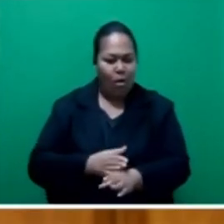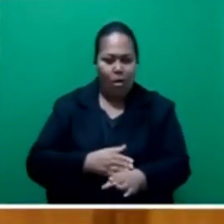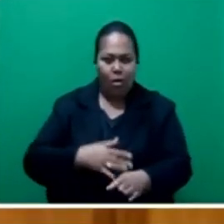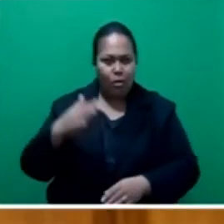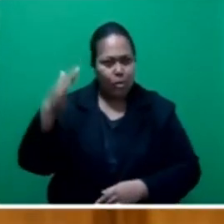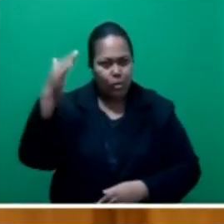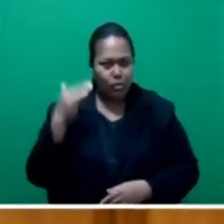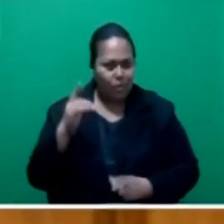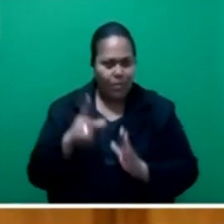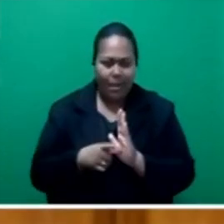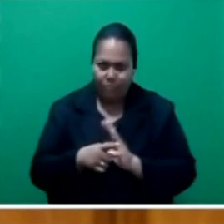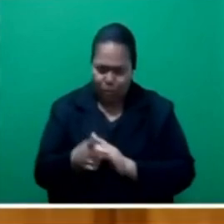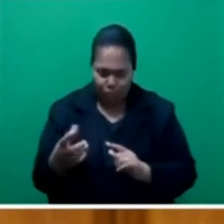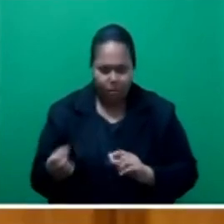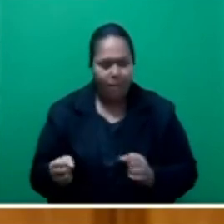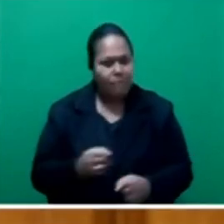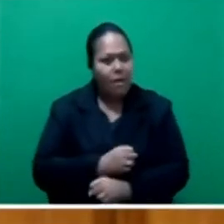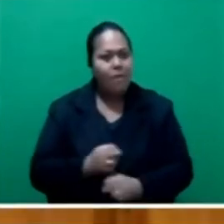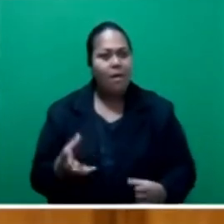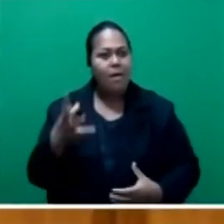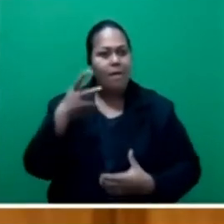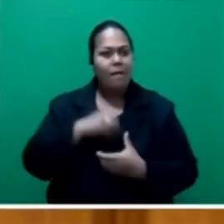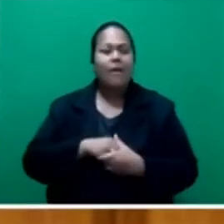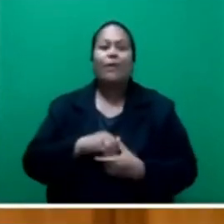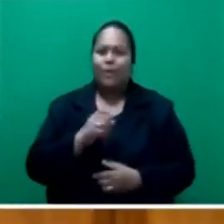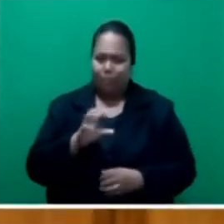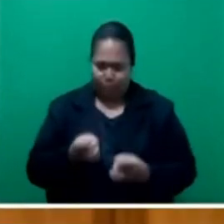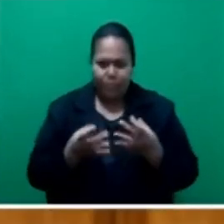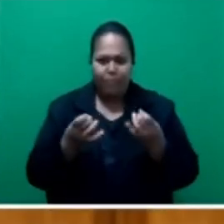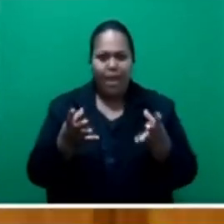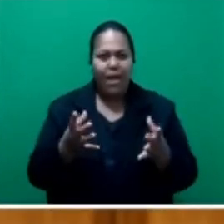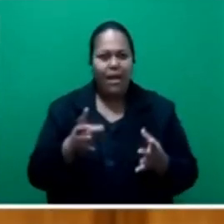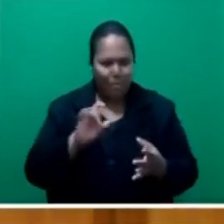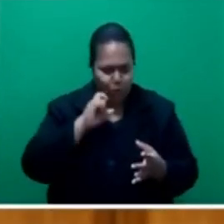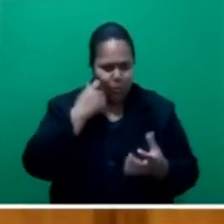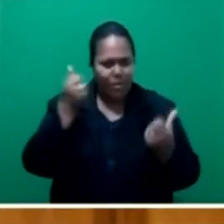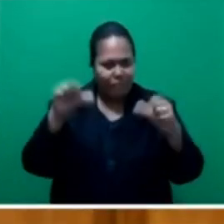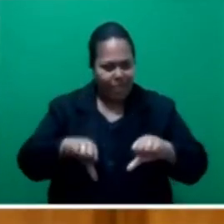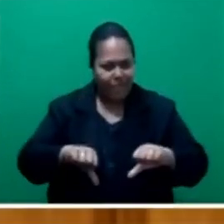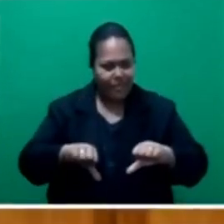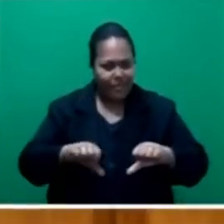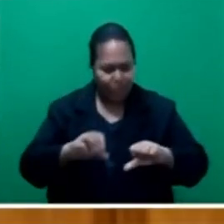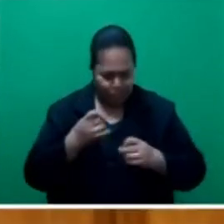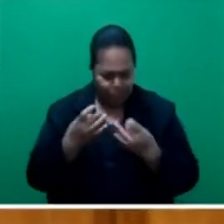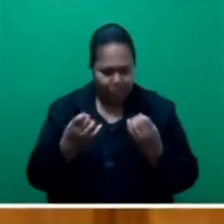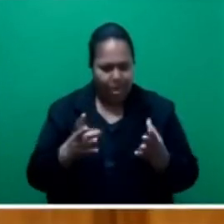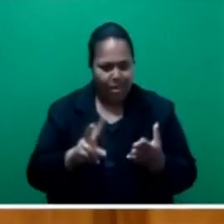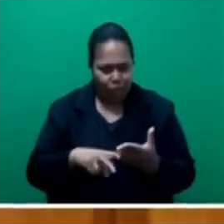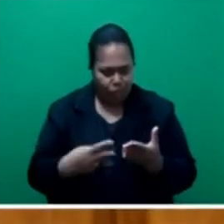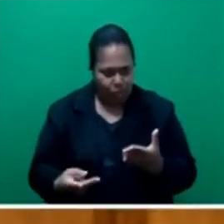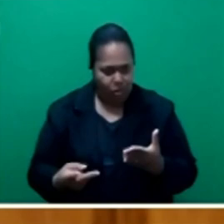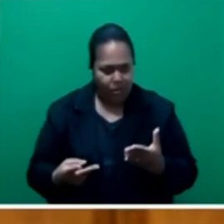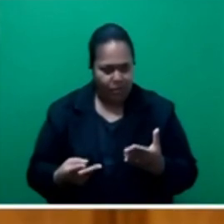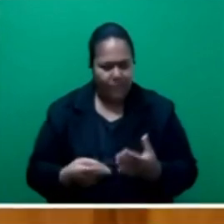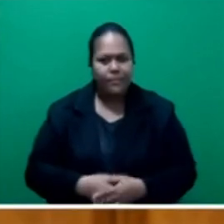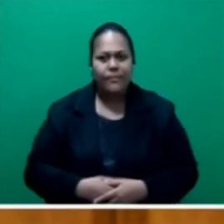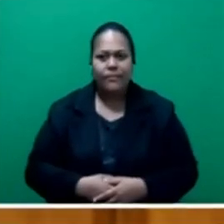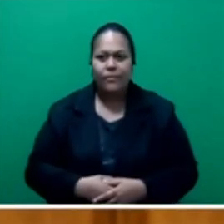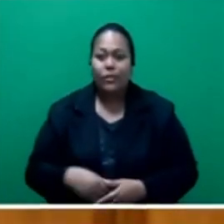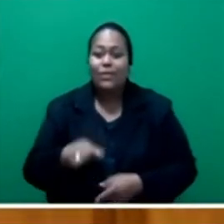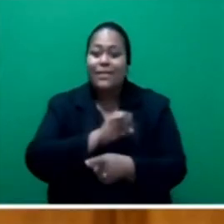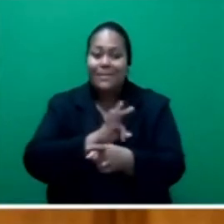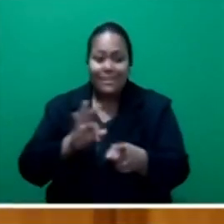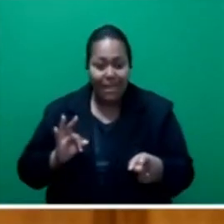comes with it, that the fall will come and to be prepared for it. So to the staff and students and to the many housewives